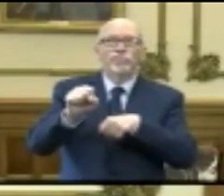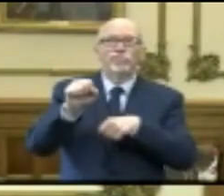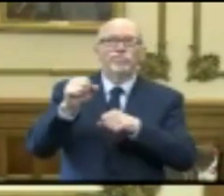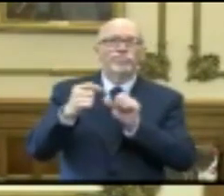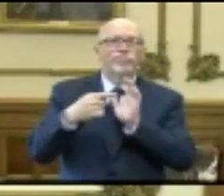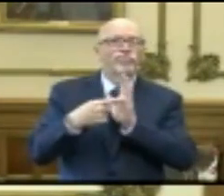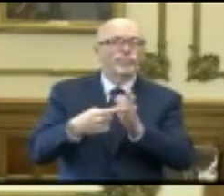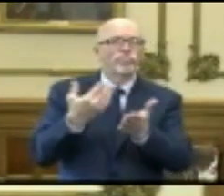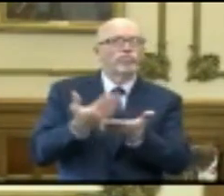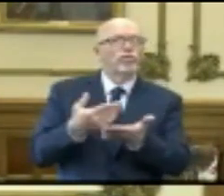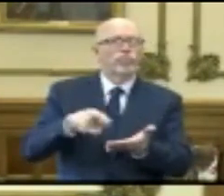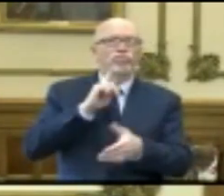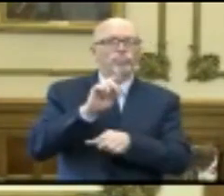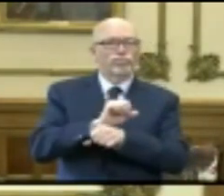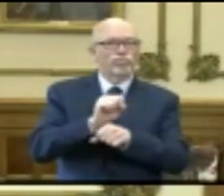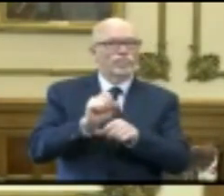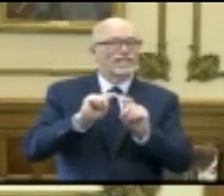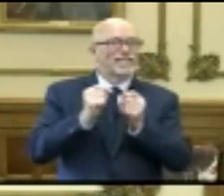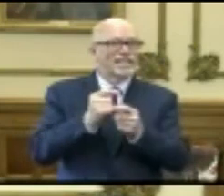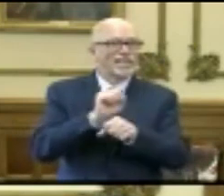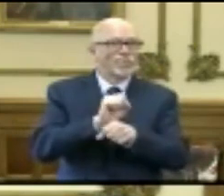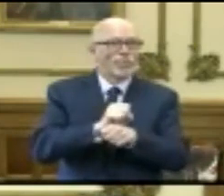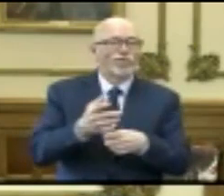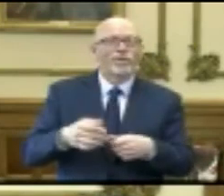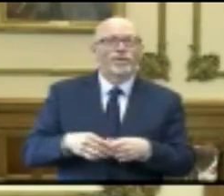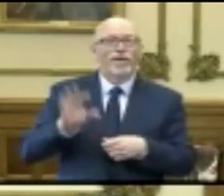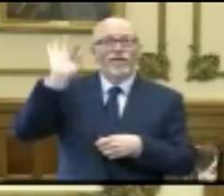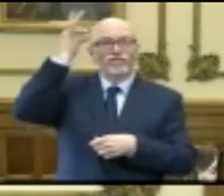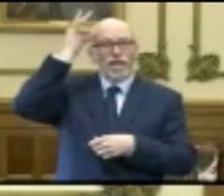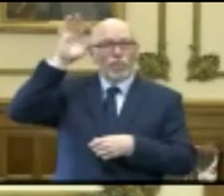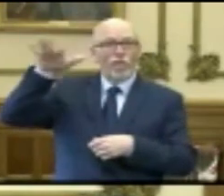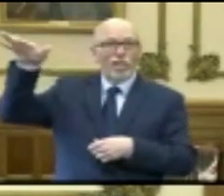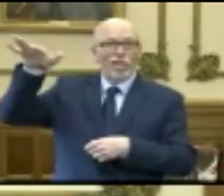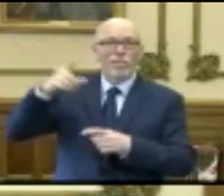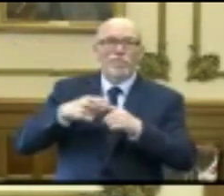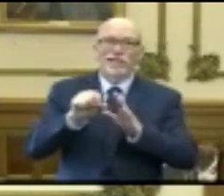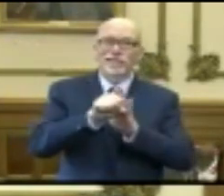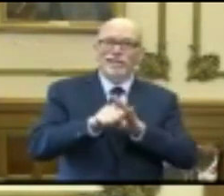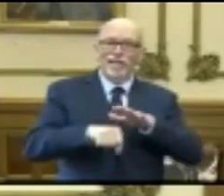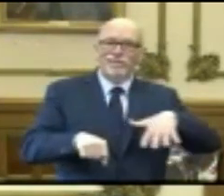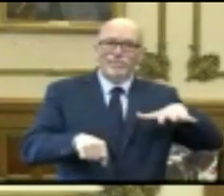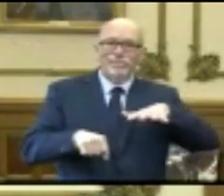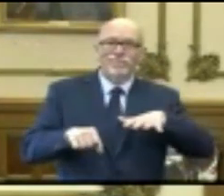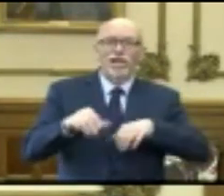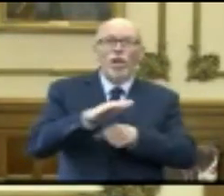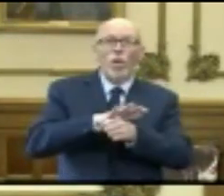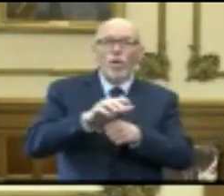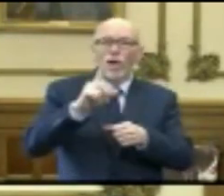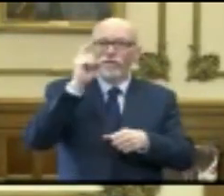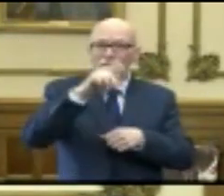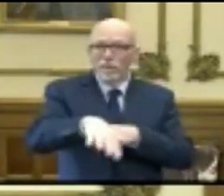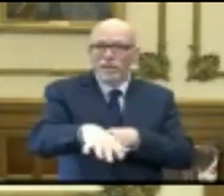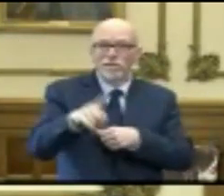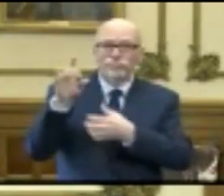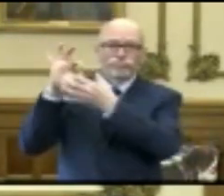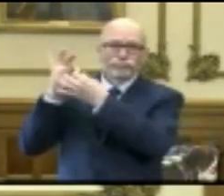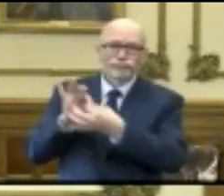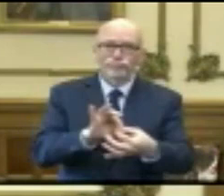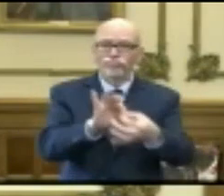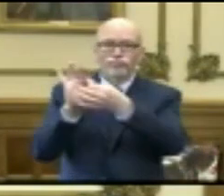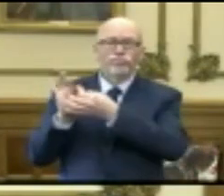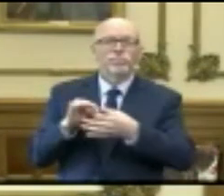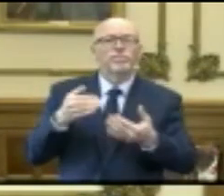that this truly is teamwork with the federal partnership and the state partnership and the local partnership. But you've